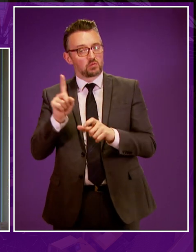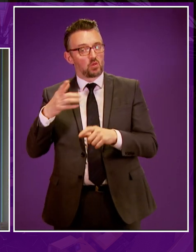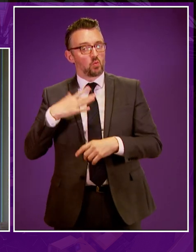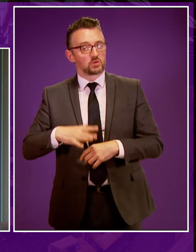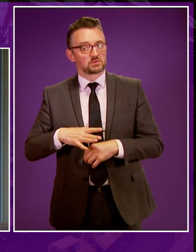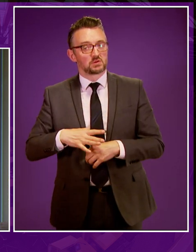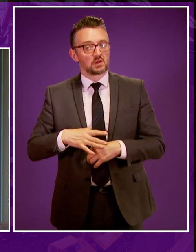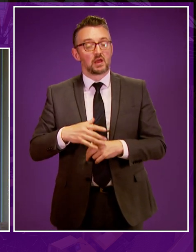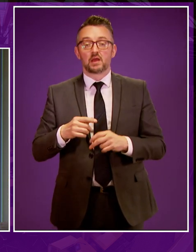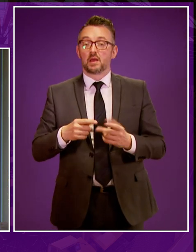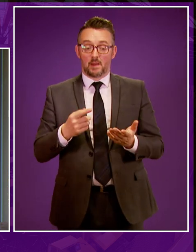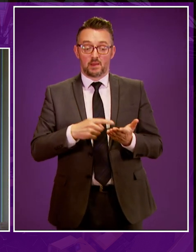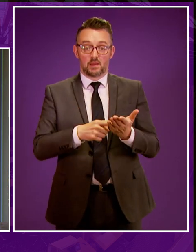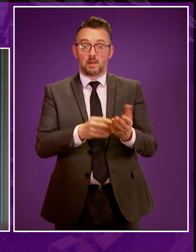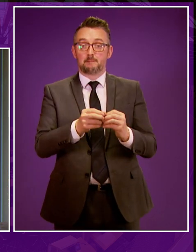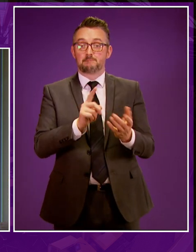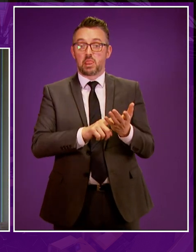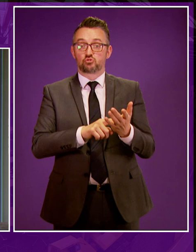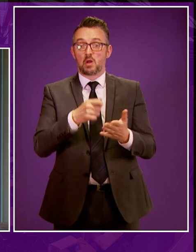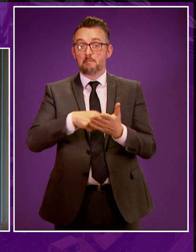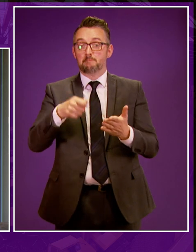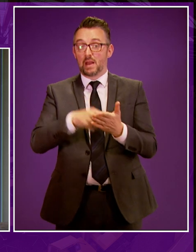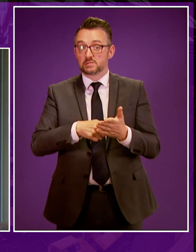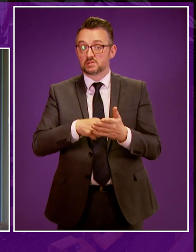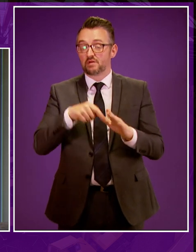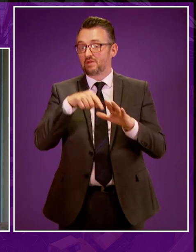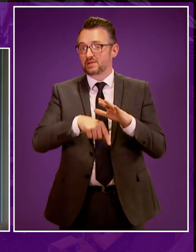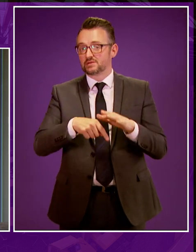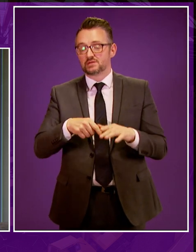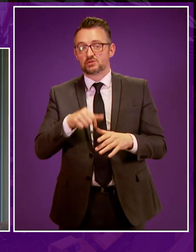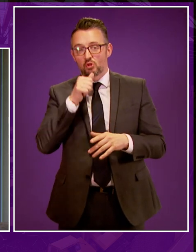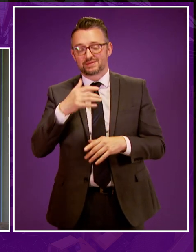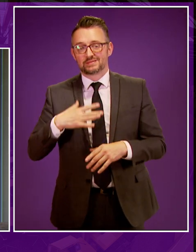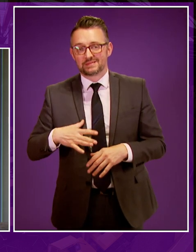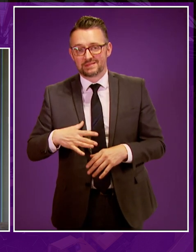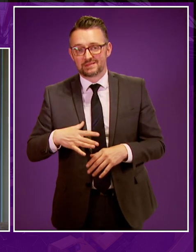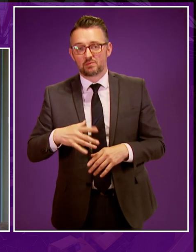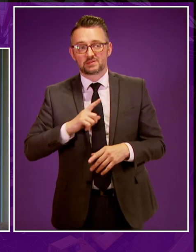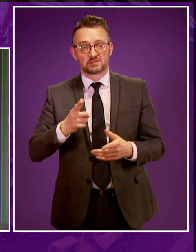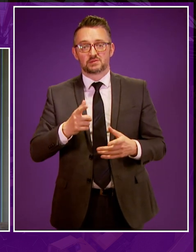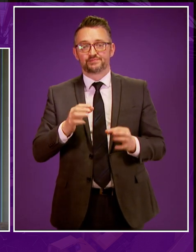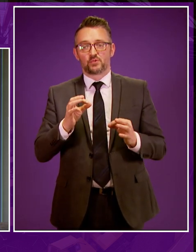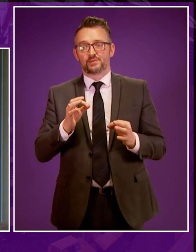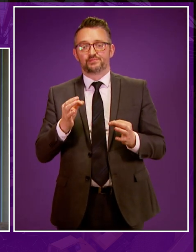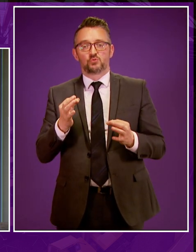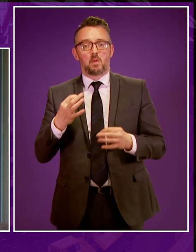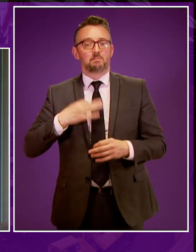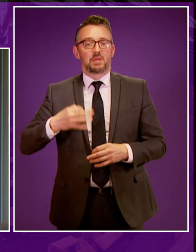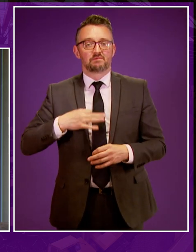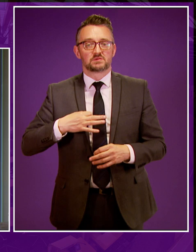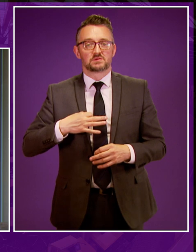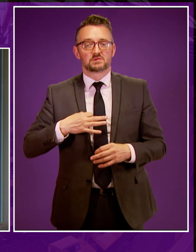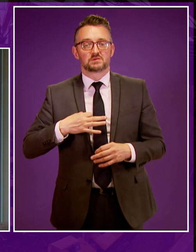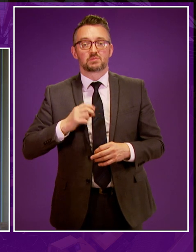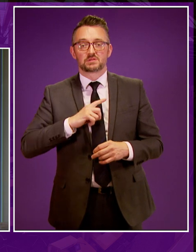I believe a bill to ban fracking is not necessary, expedient or likely to provide any practical benefits over the approach the